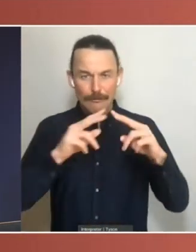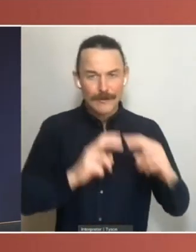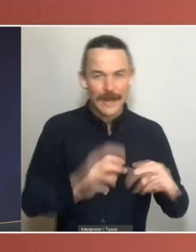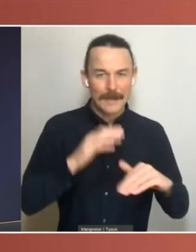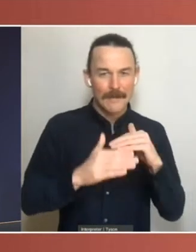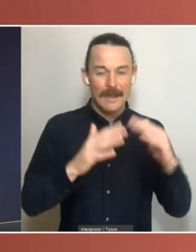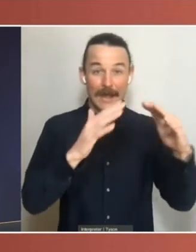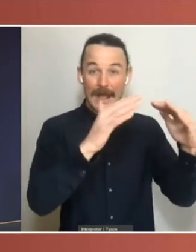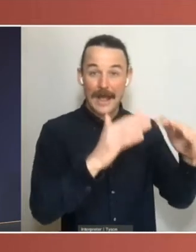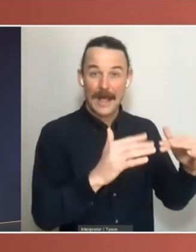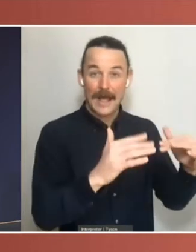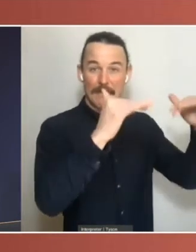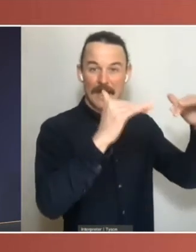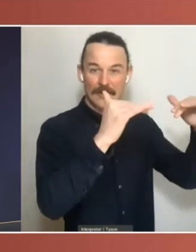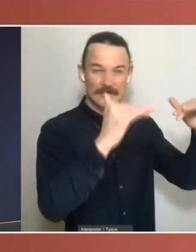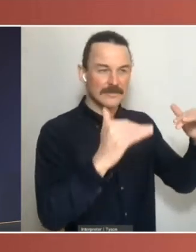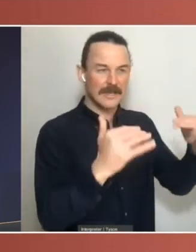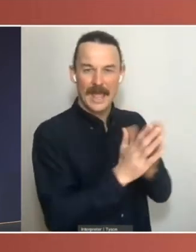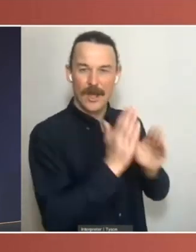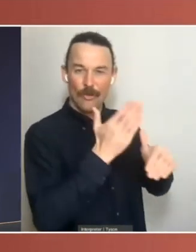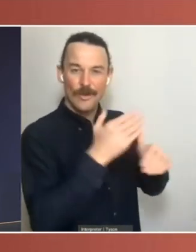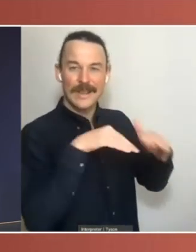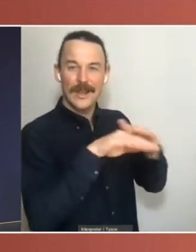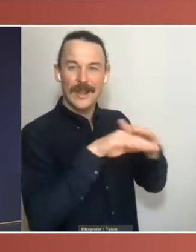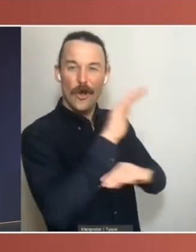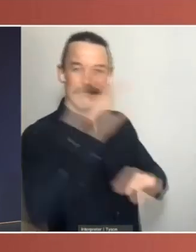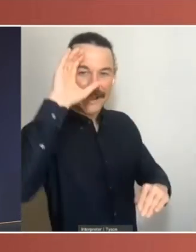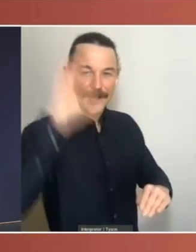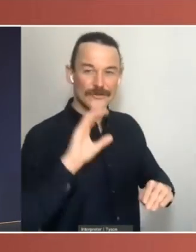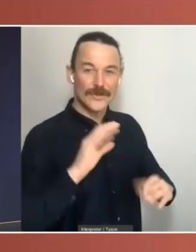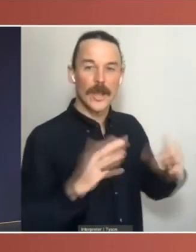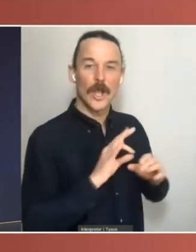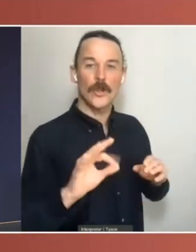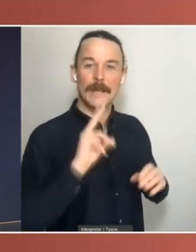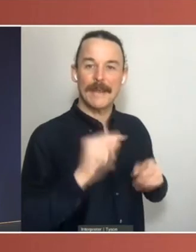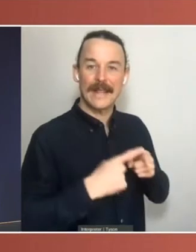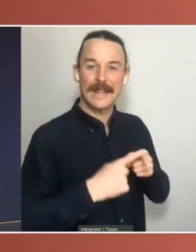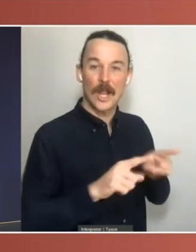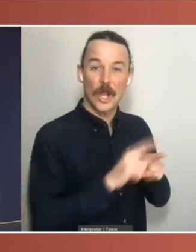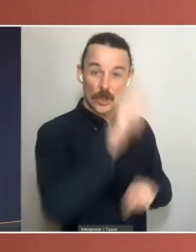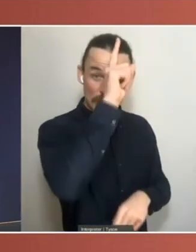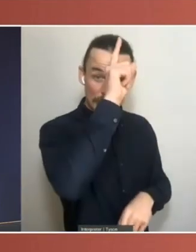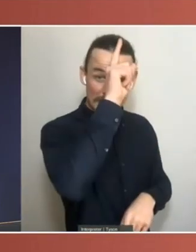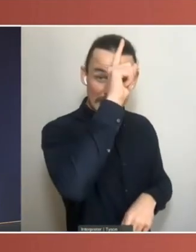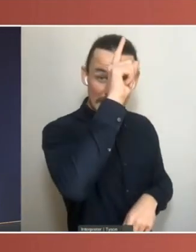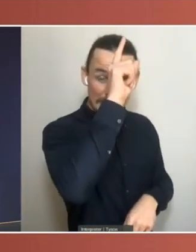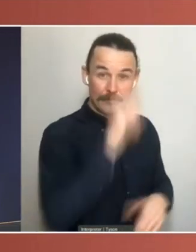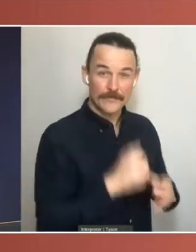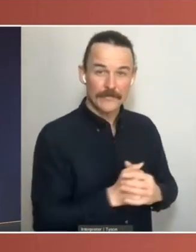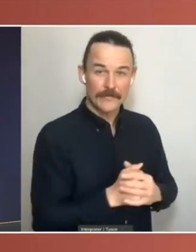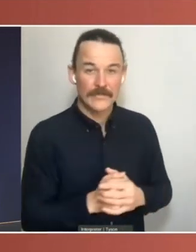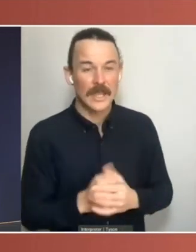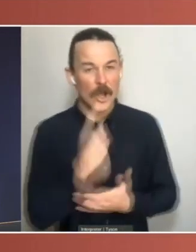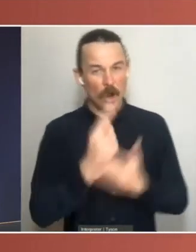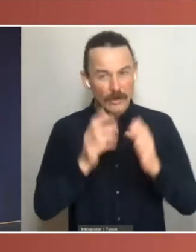speaking federal jurisdictions such as Germany? Is there a tendency to focus on anglophone institutions when thinking